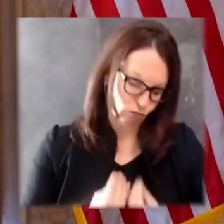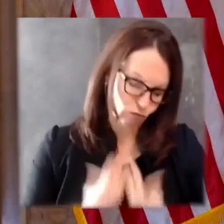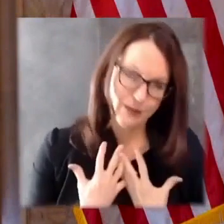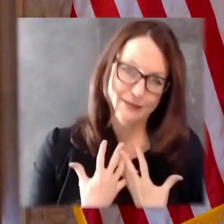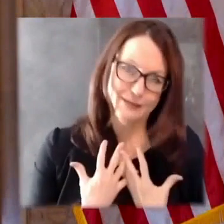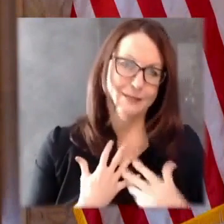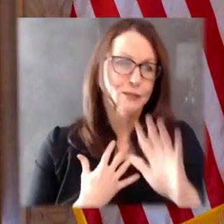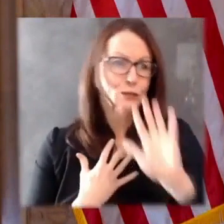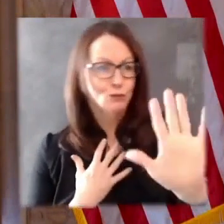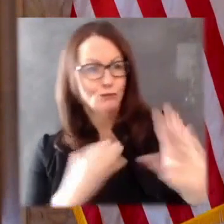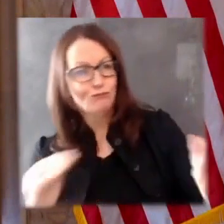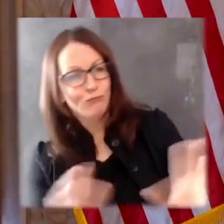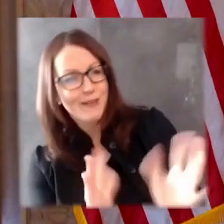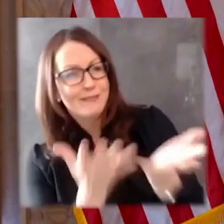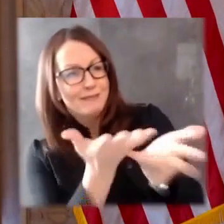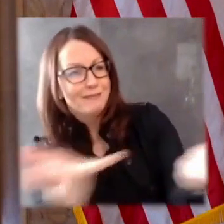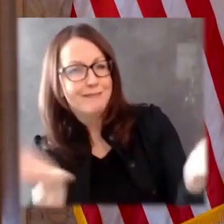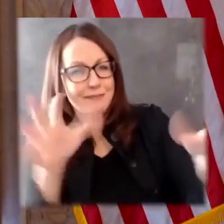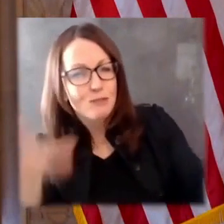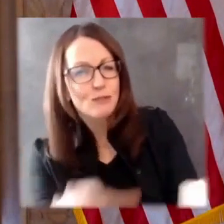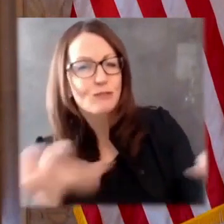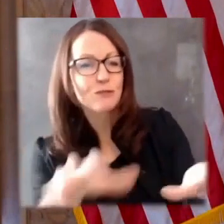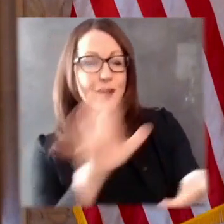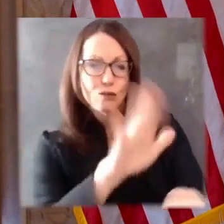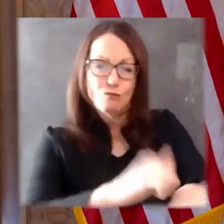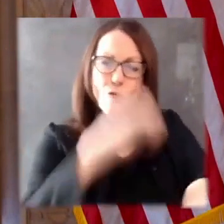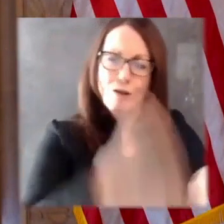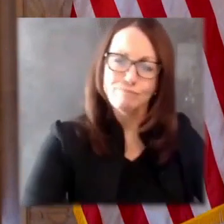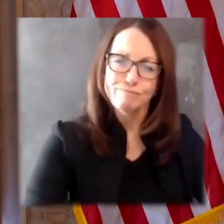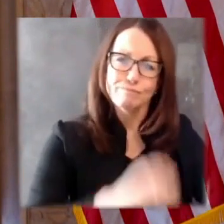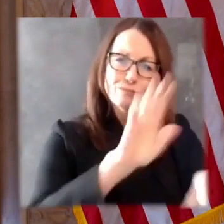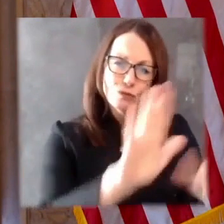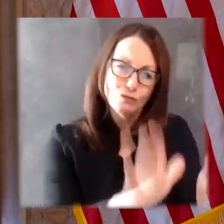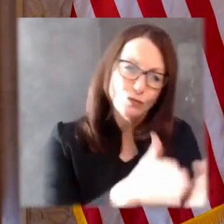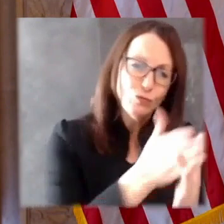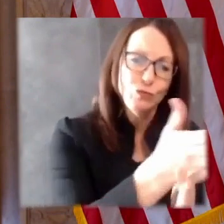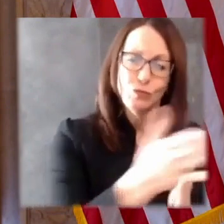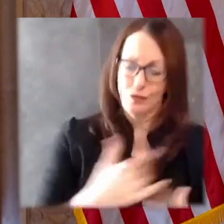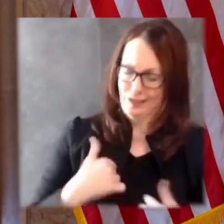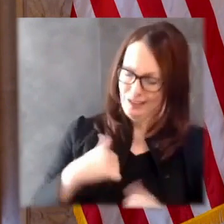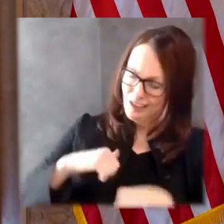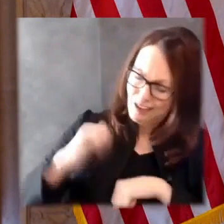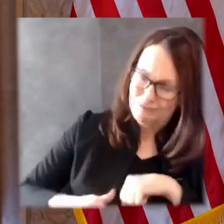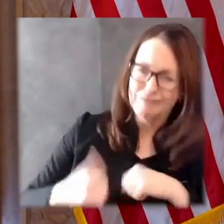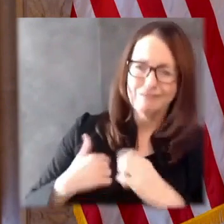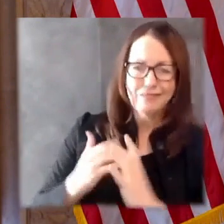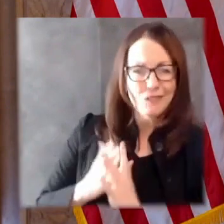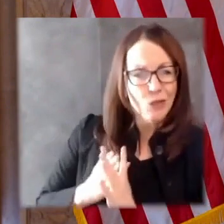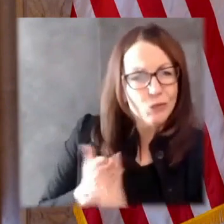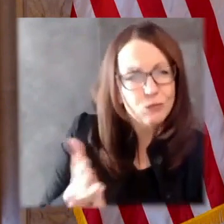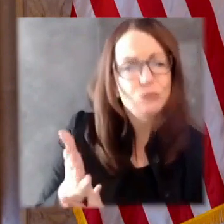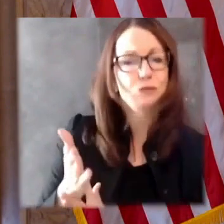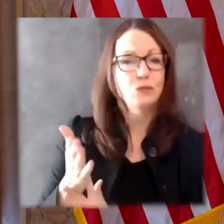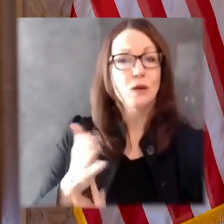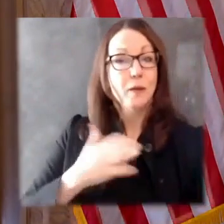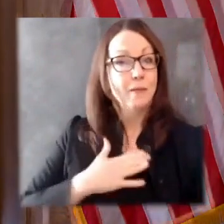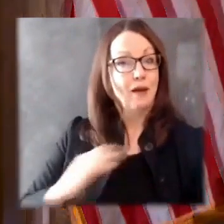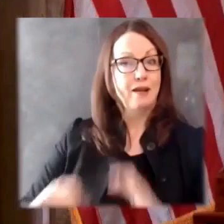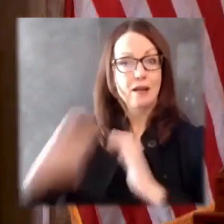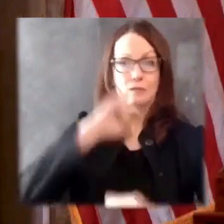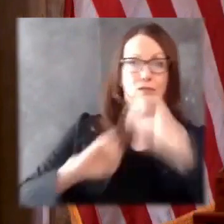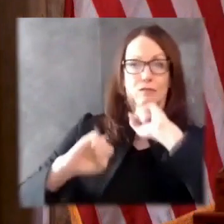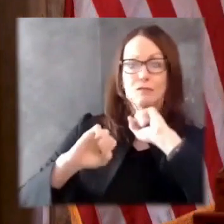Yes, our reverence and our patience and our tolerance have been tested by times and by each other.